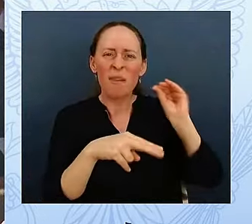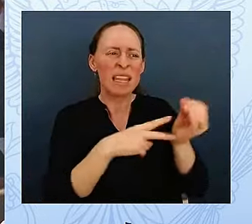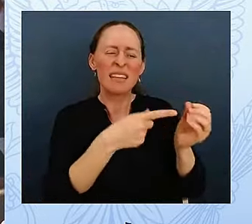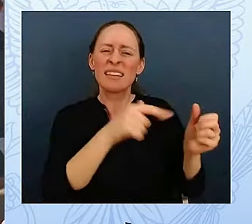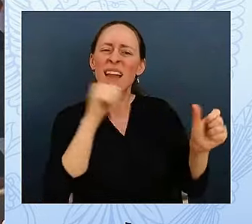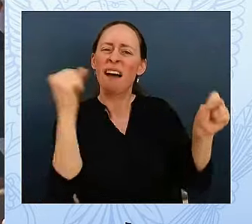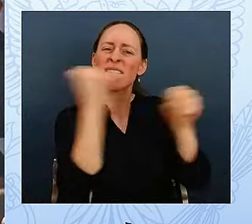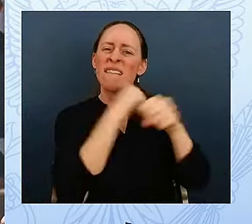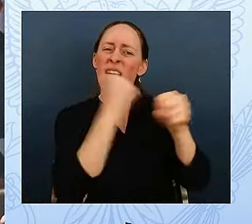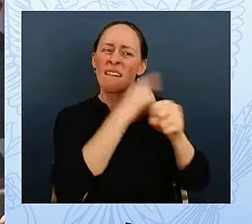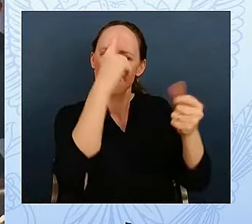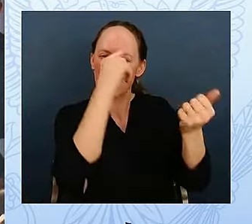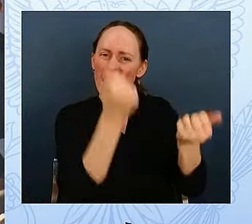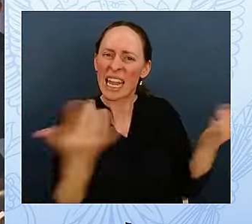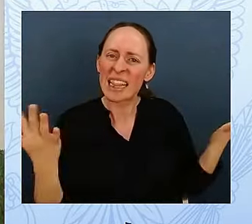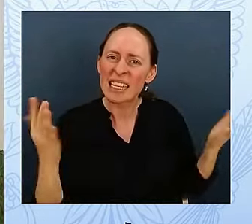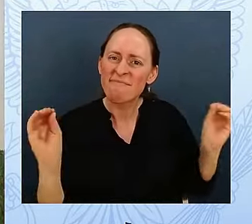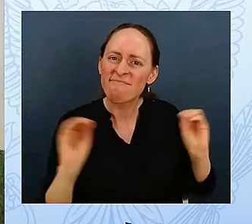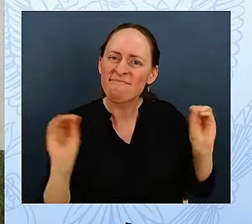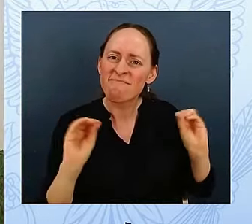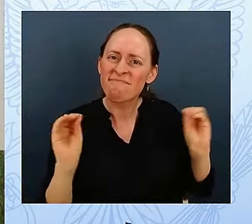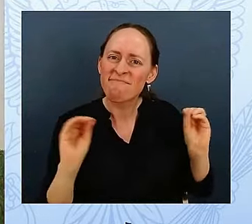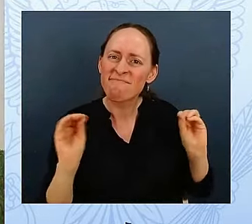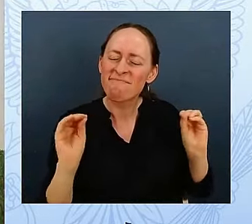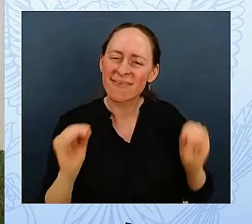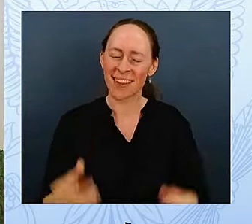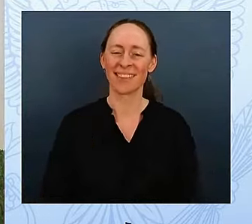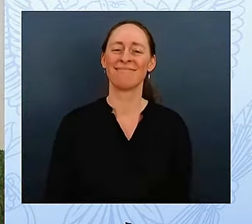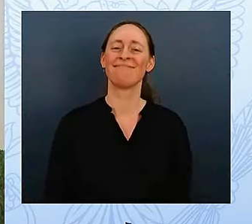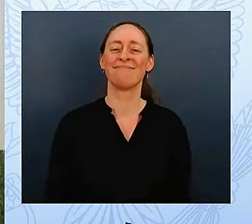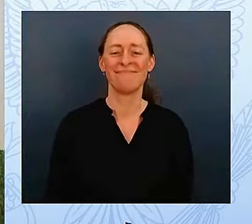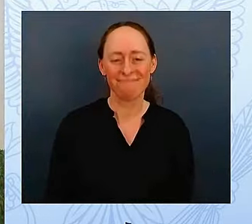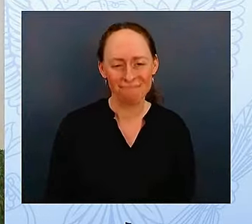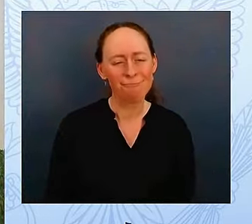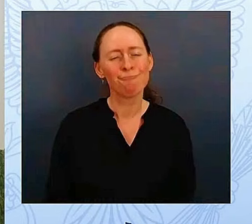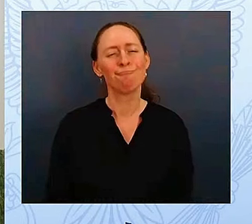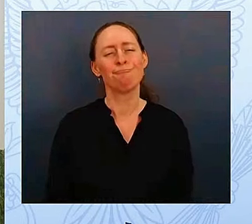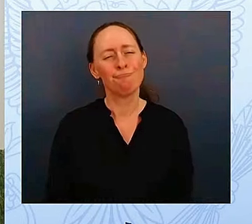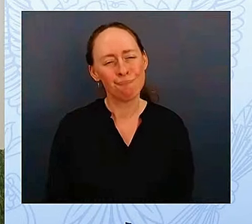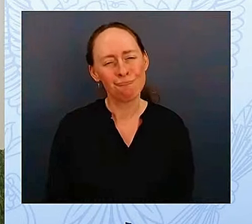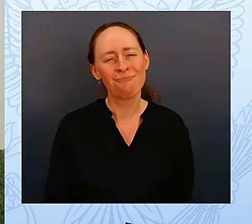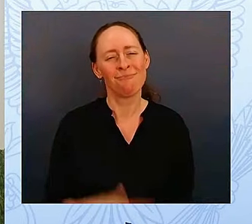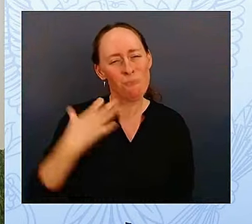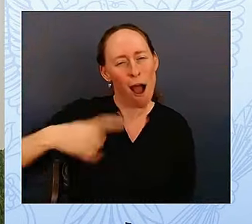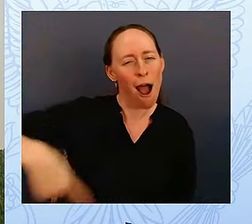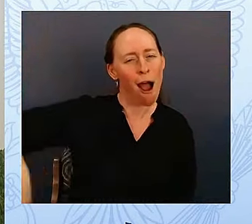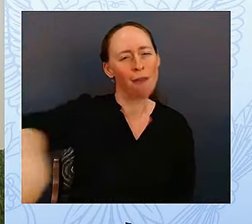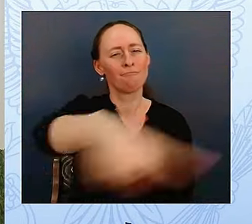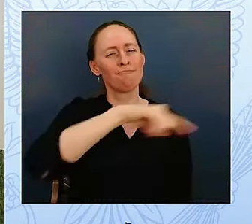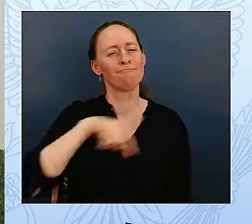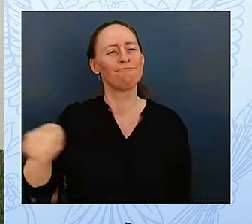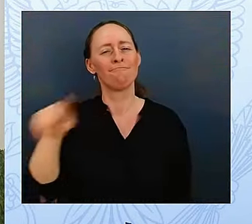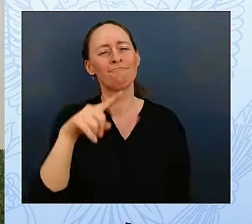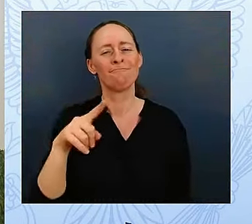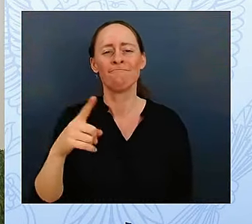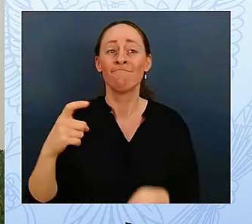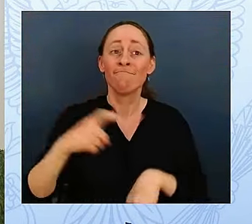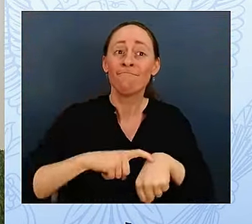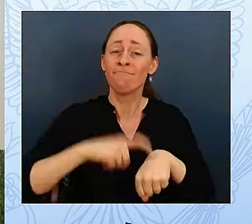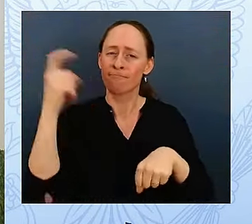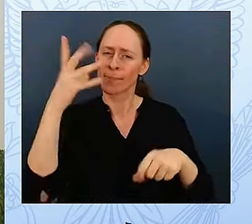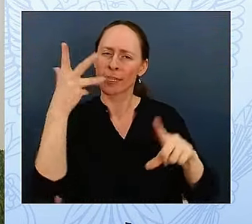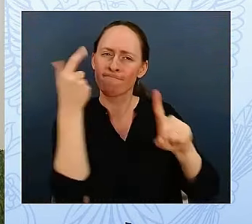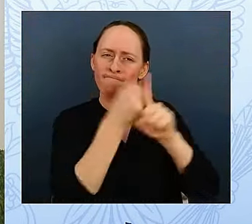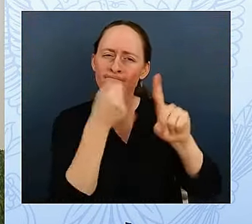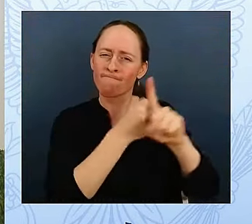will of the spirit with the work of the flesh. And when we find that, we will discover fire for the second time. And then we will be able to